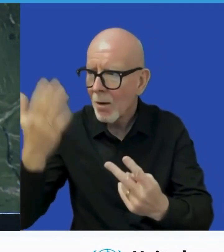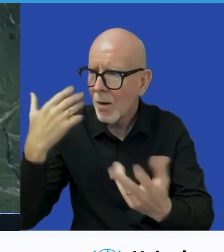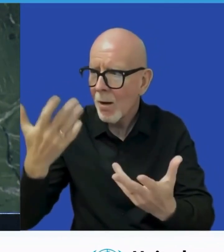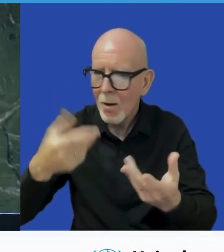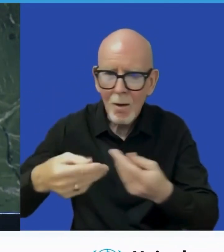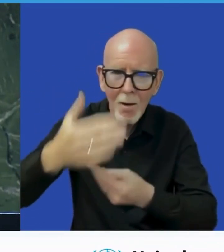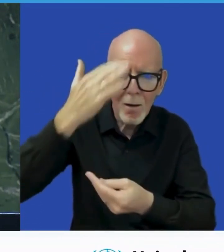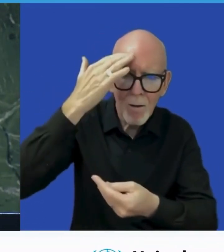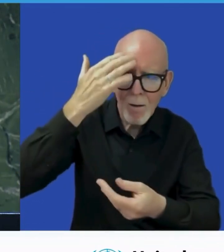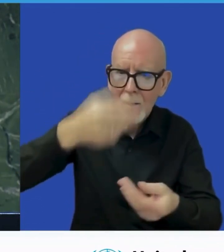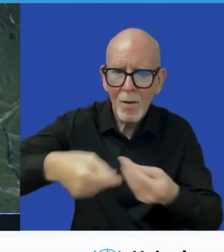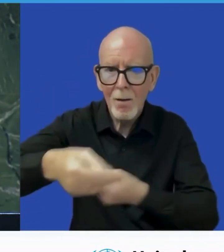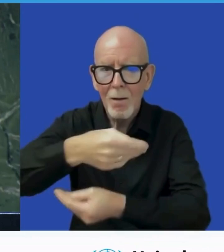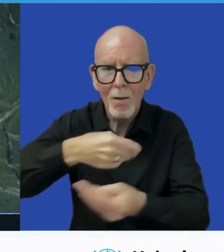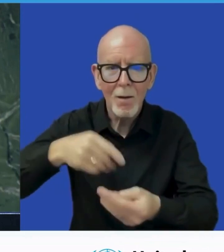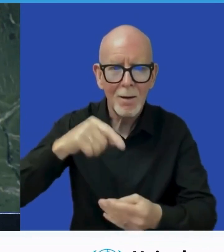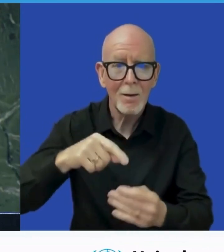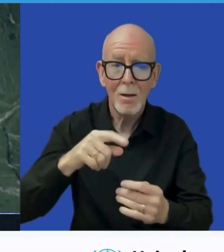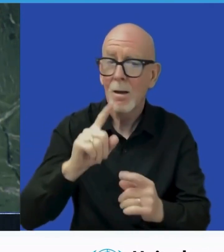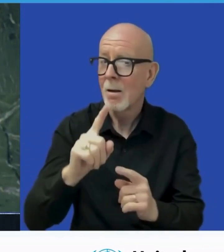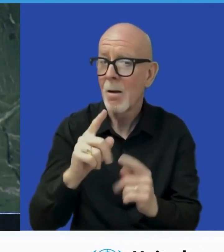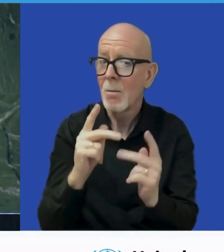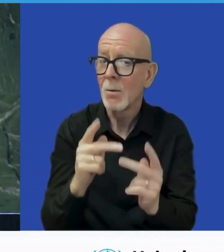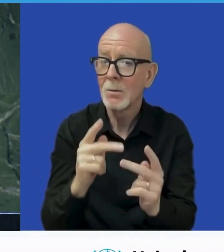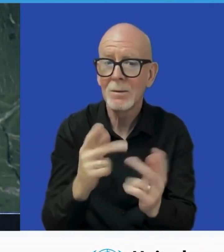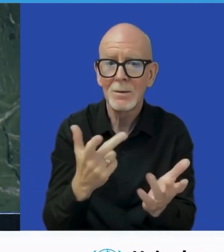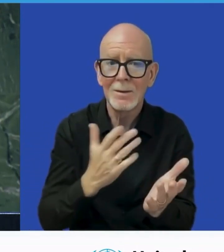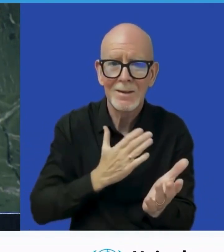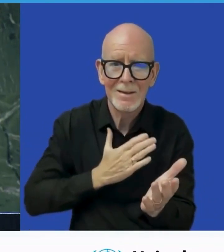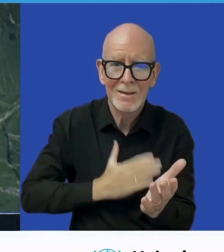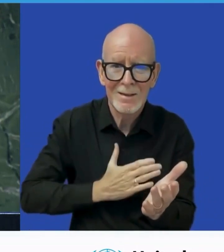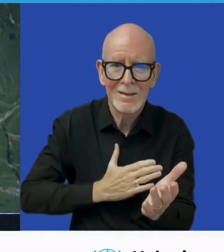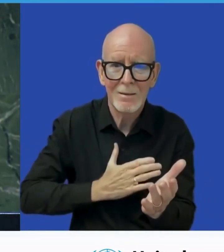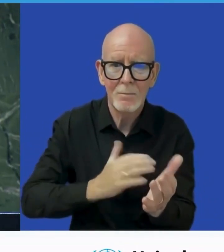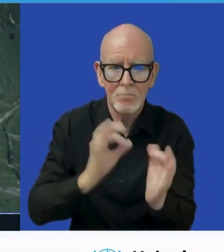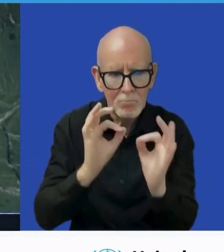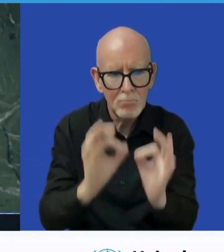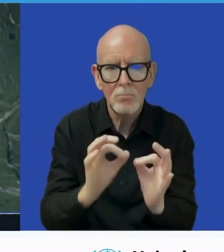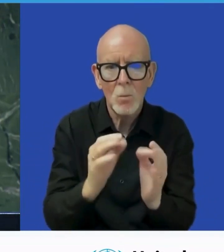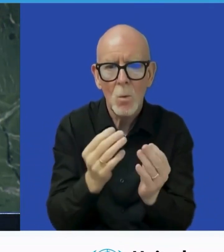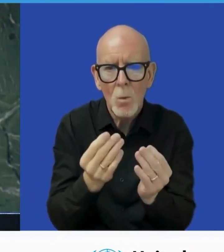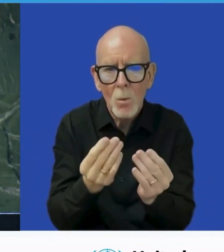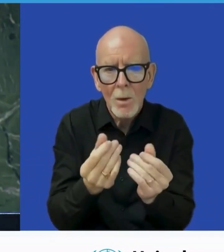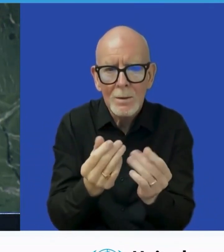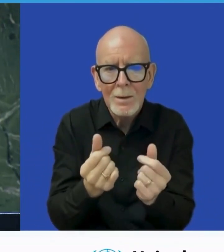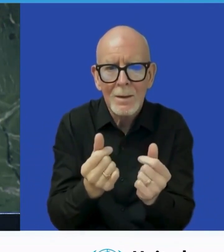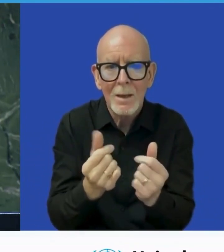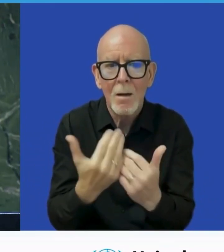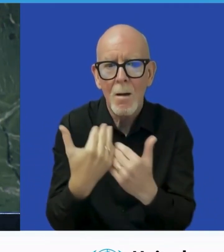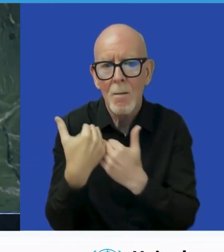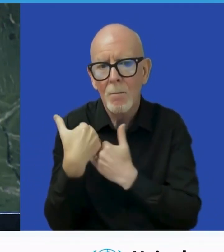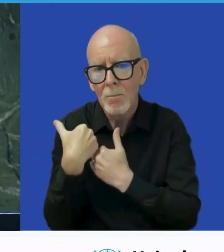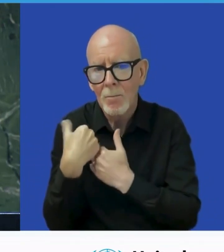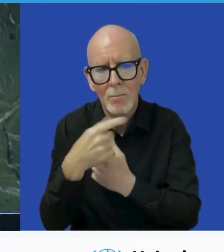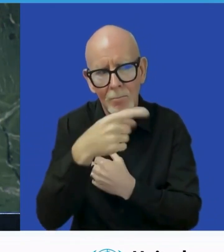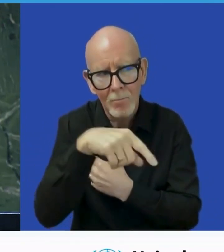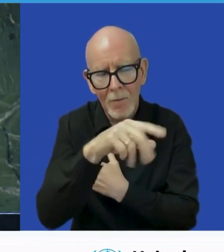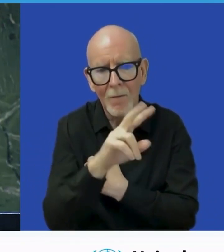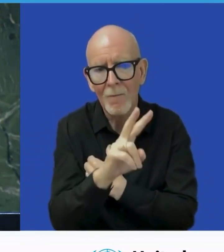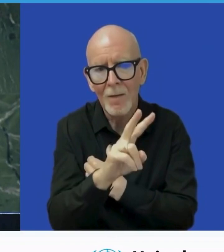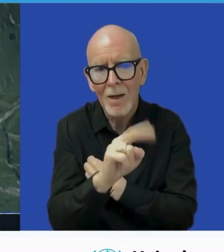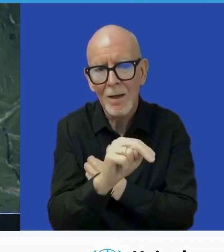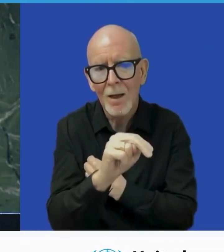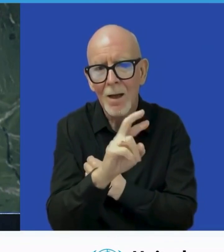and bring more attention to voluntary local reviews as a means to highlight the